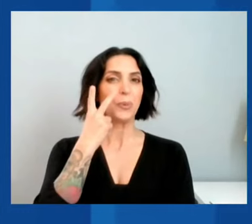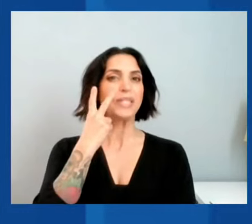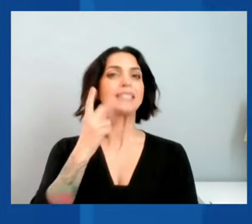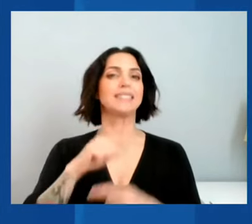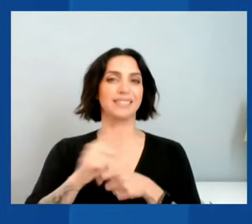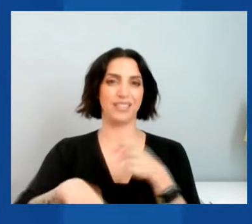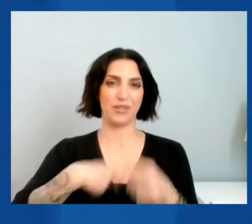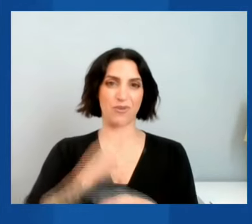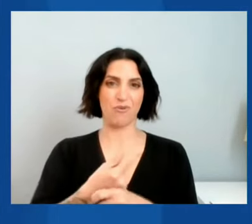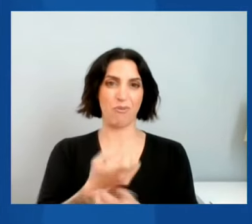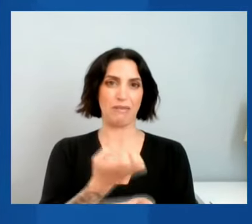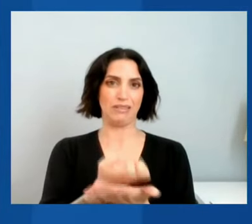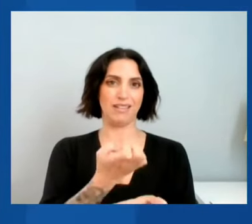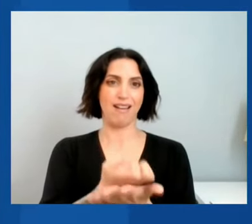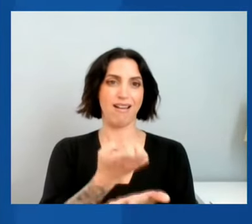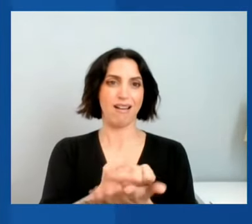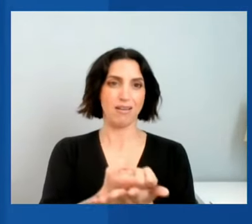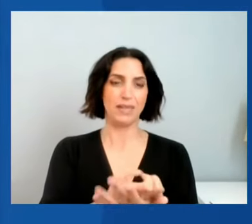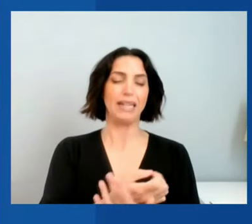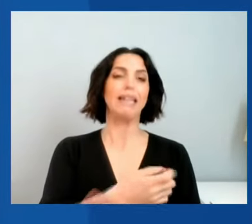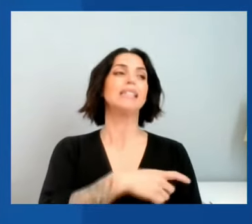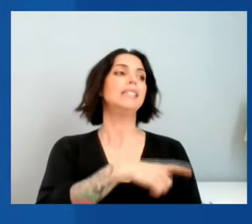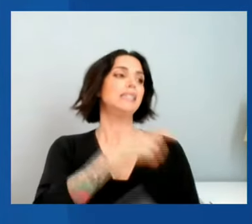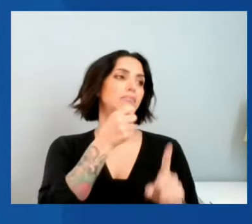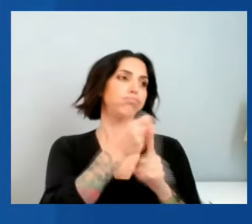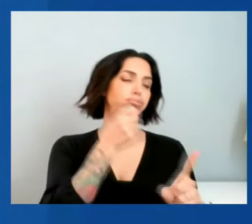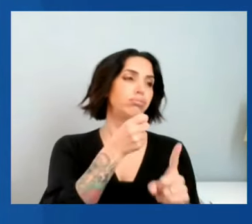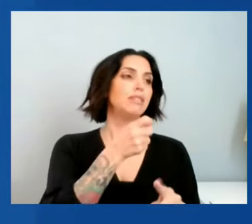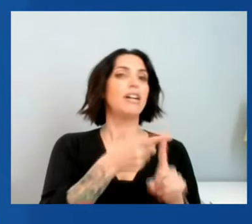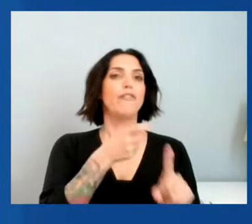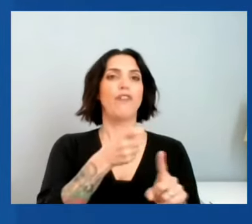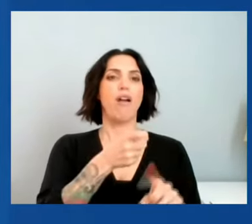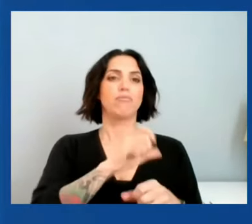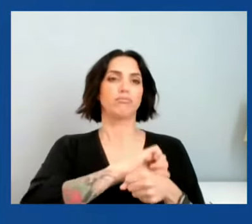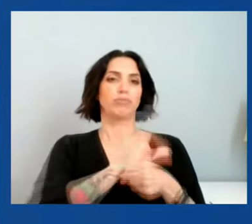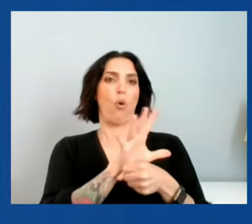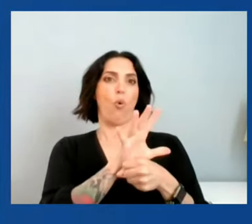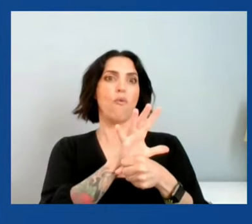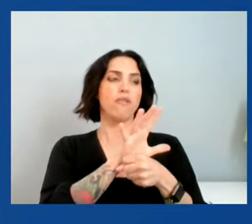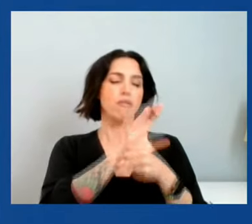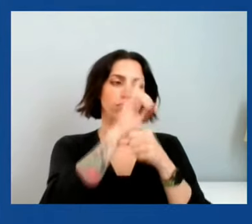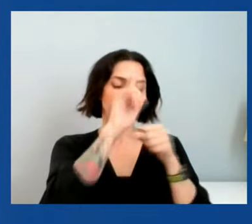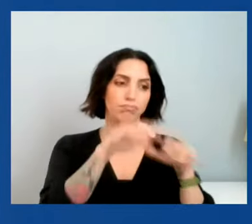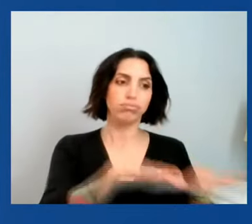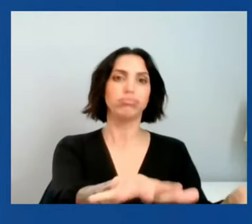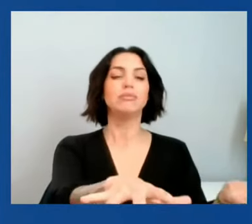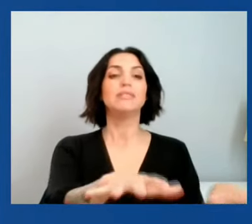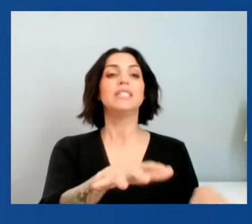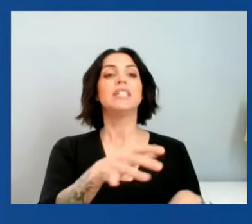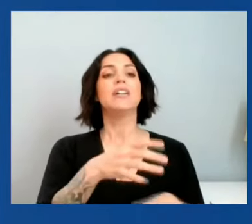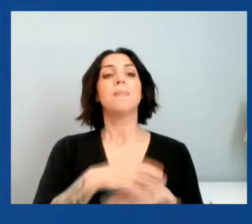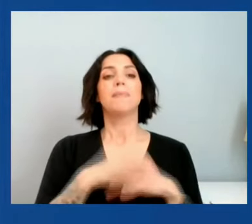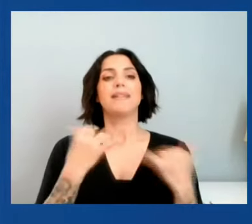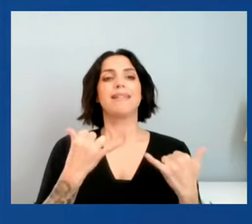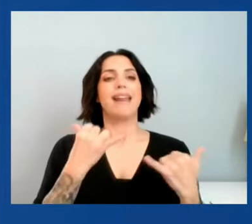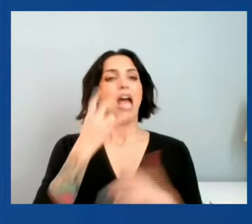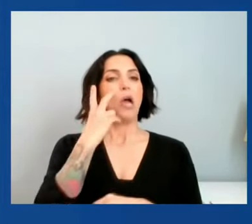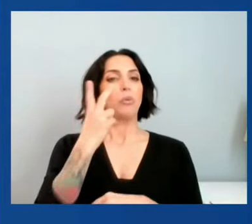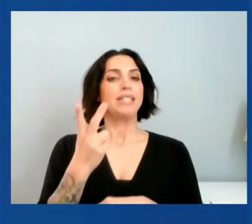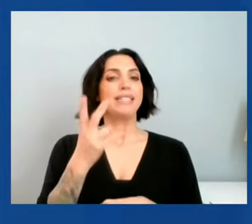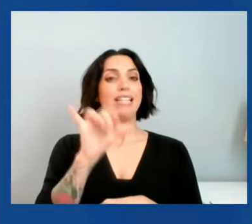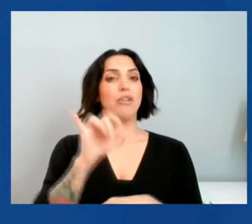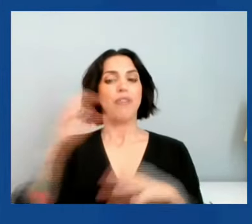and our efforts to fight the pandemic. It's now evident, though, that the war between